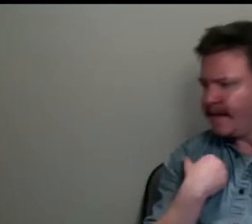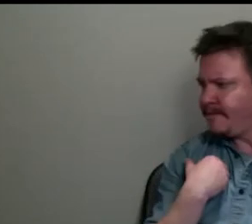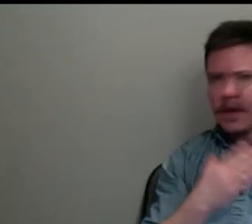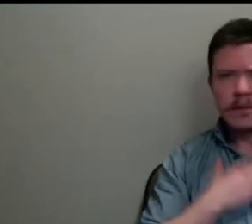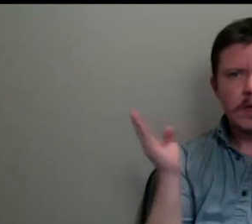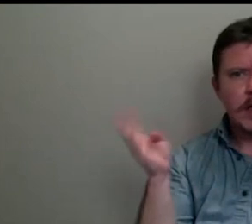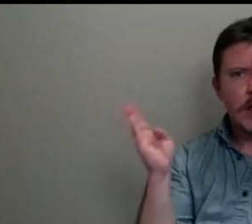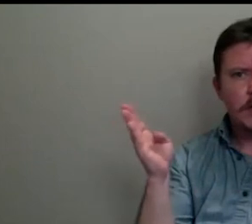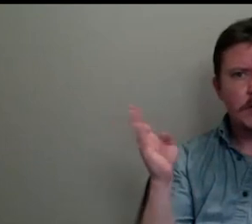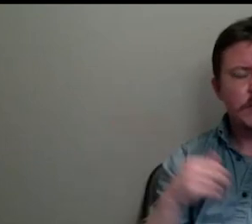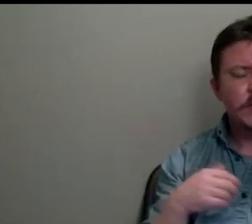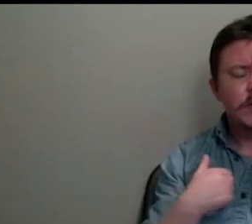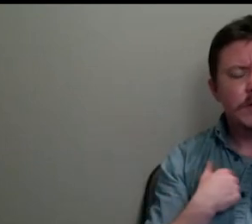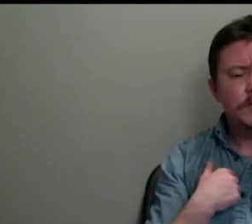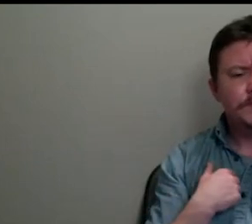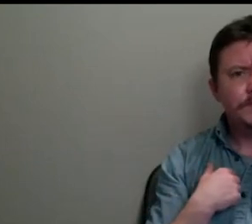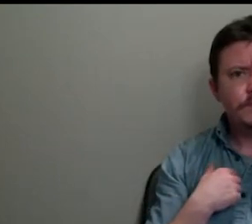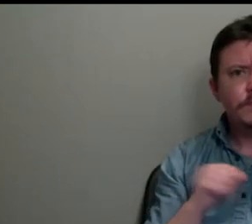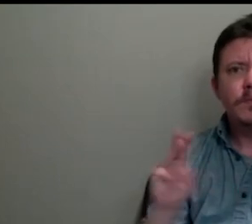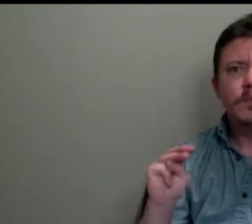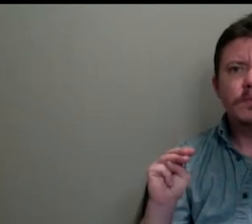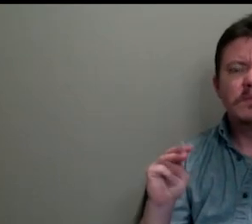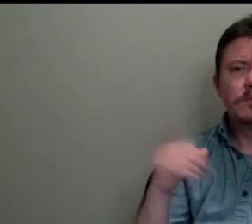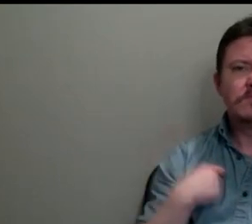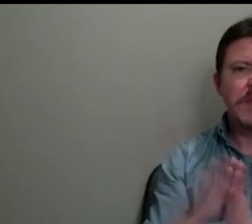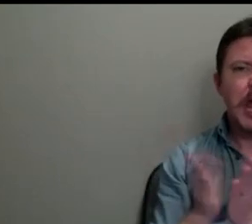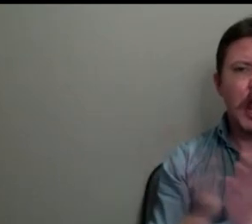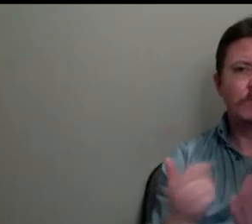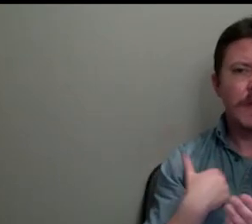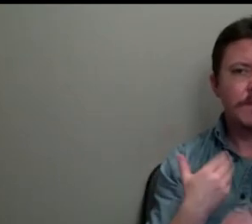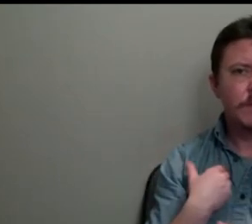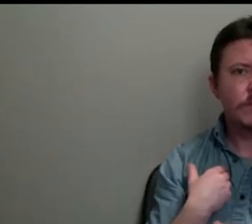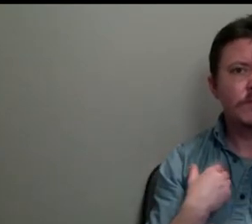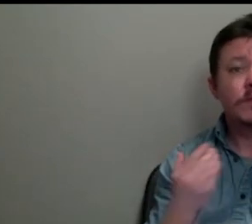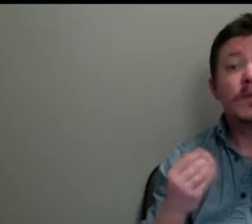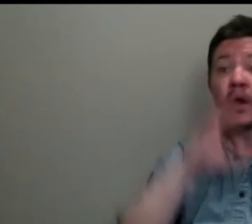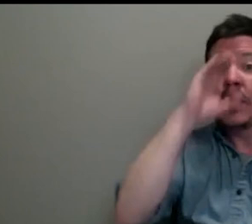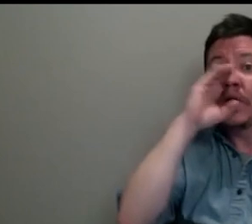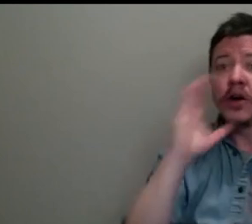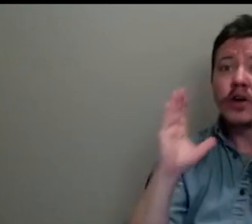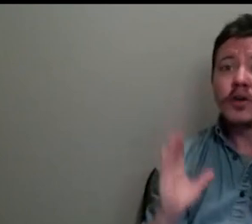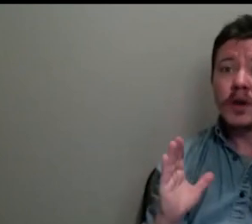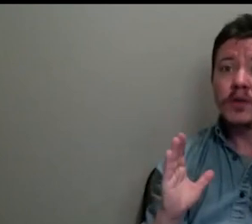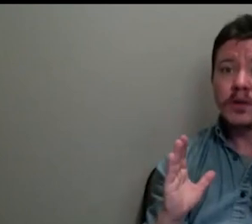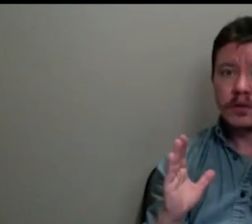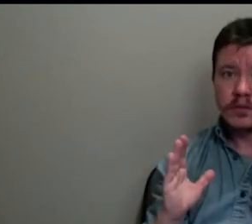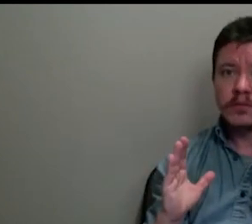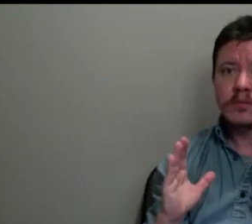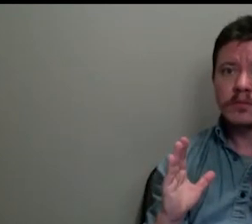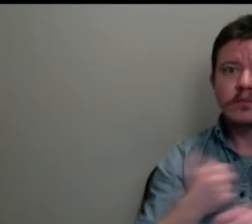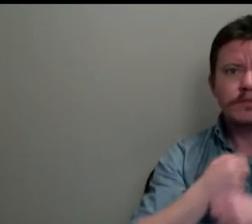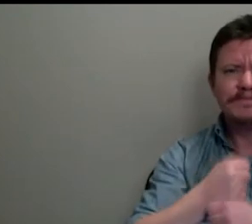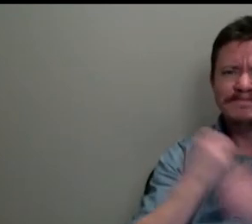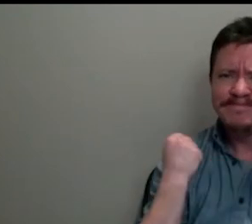little catalogue, the Mammon catalogue, is that one, a cartoonist made lots of